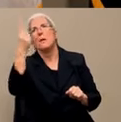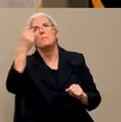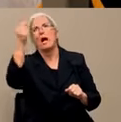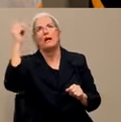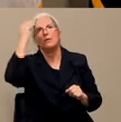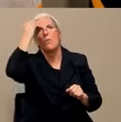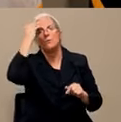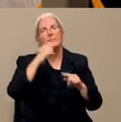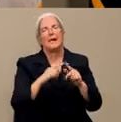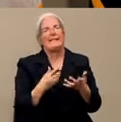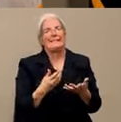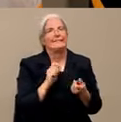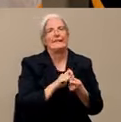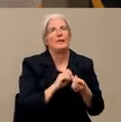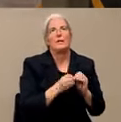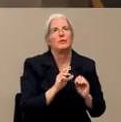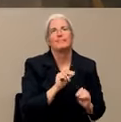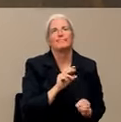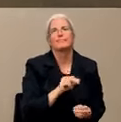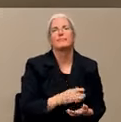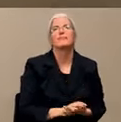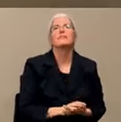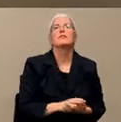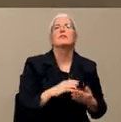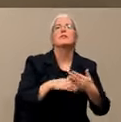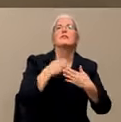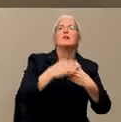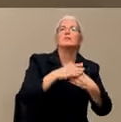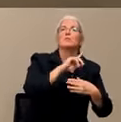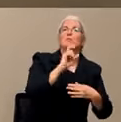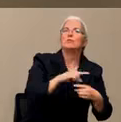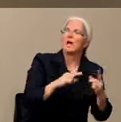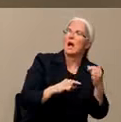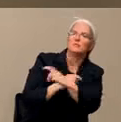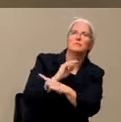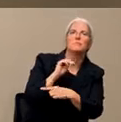All right. Next question will be for the mayor. This is in regard to the mall.